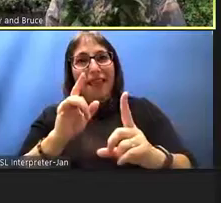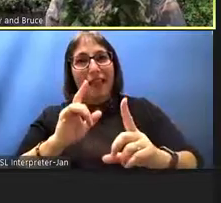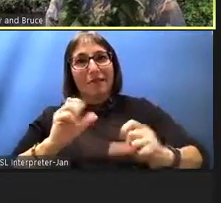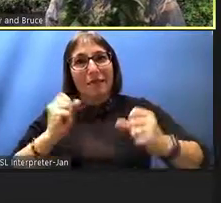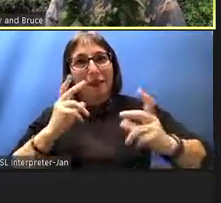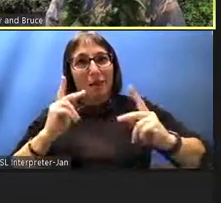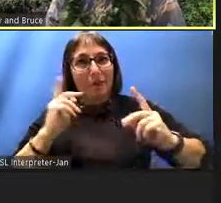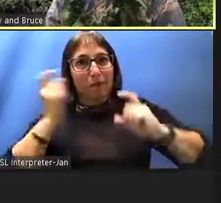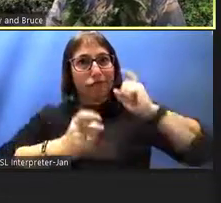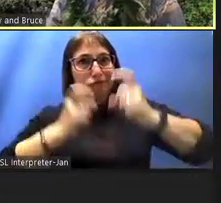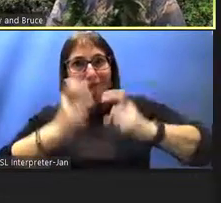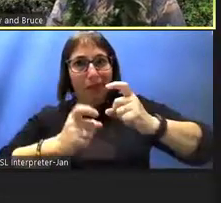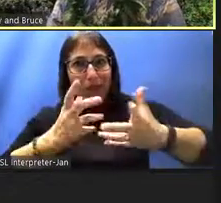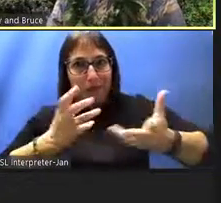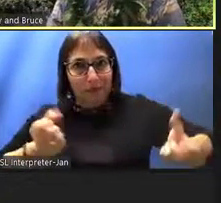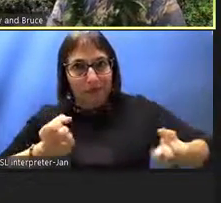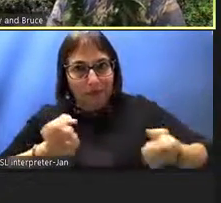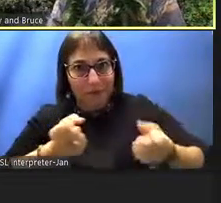as well